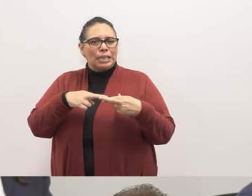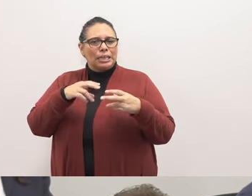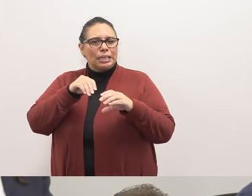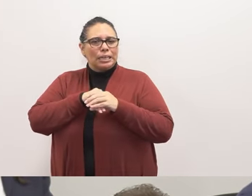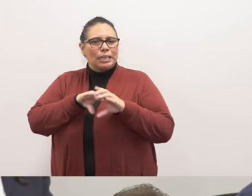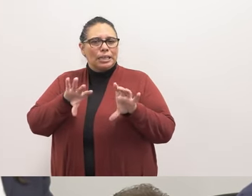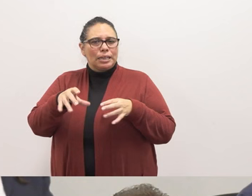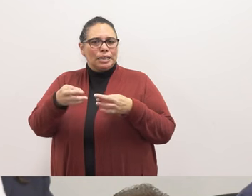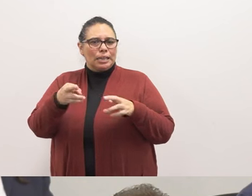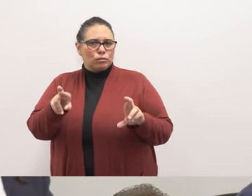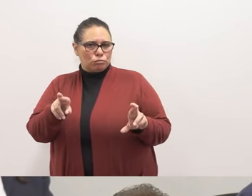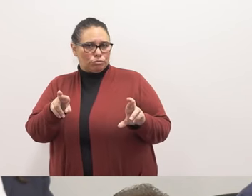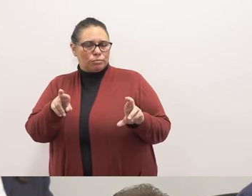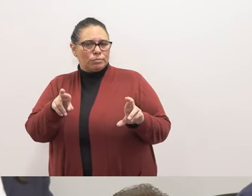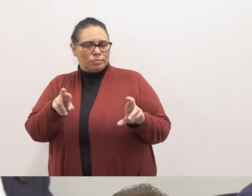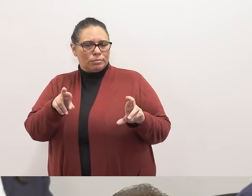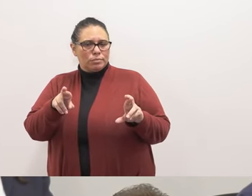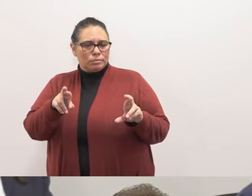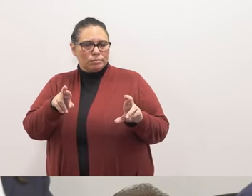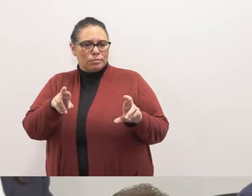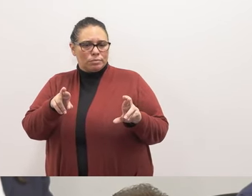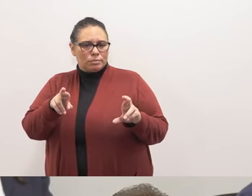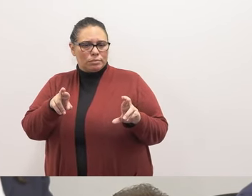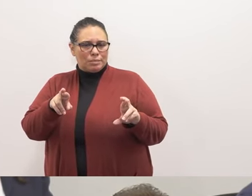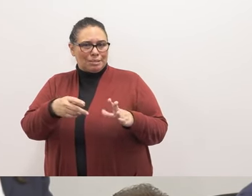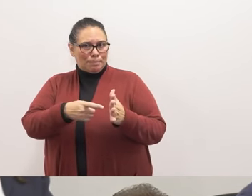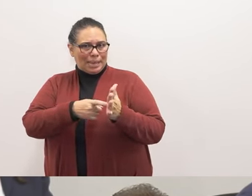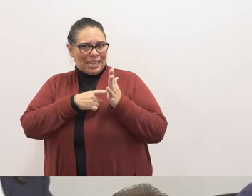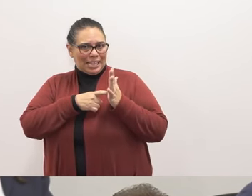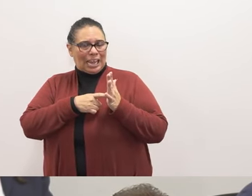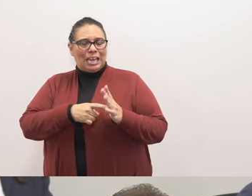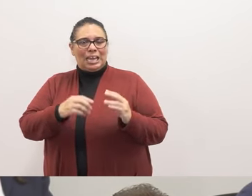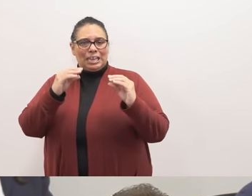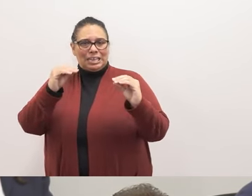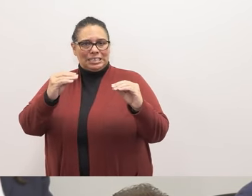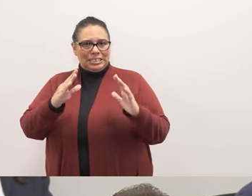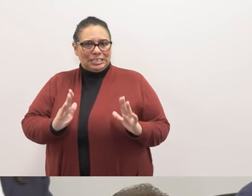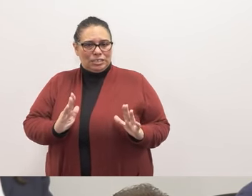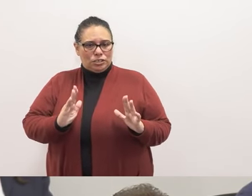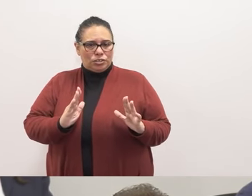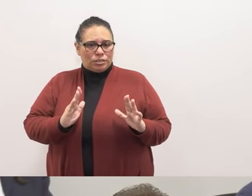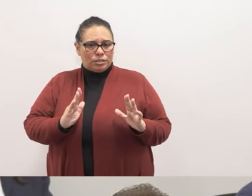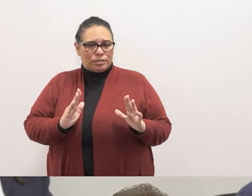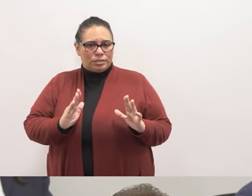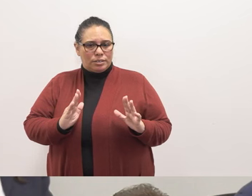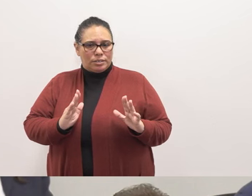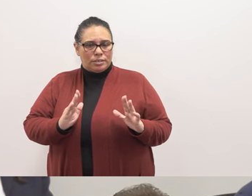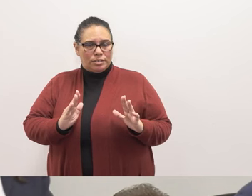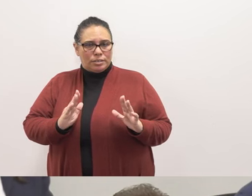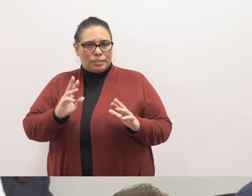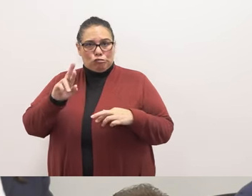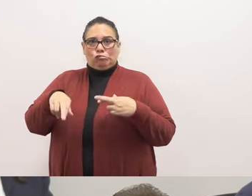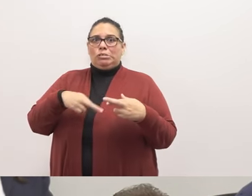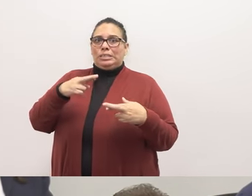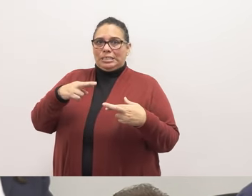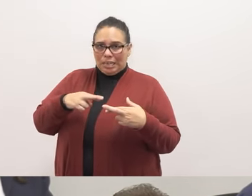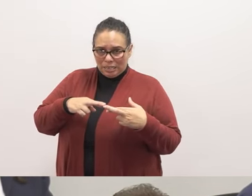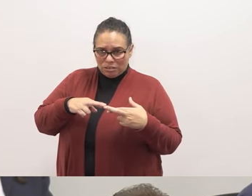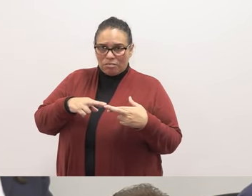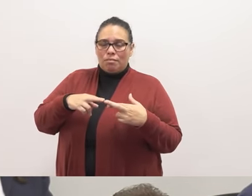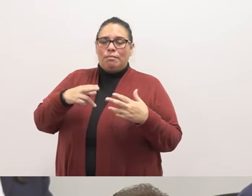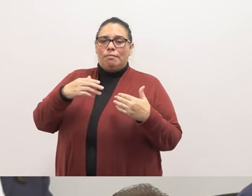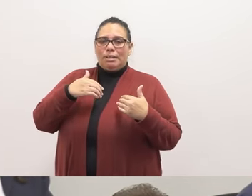and actually mandating that teachers actually recycle and having kids